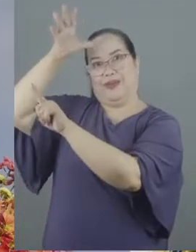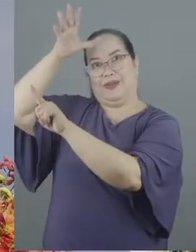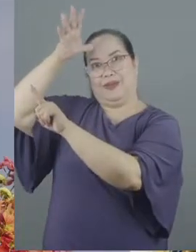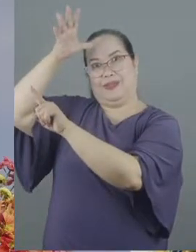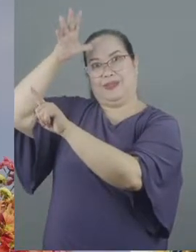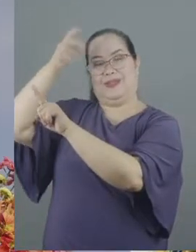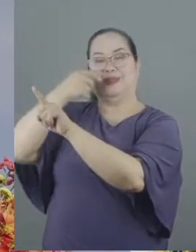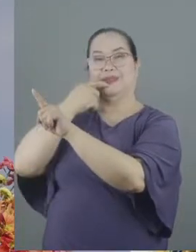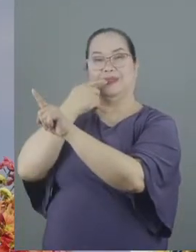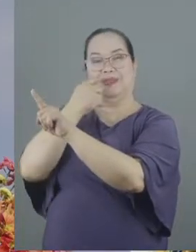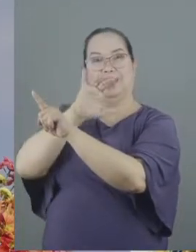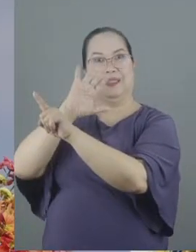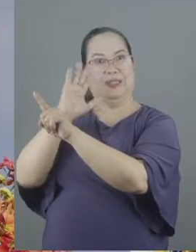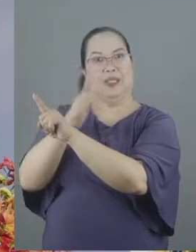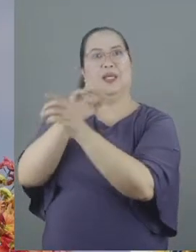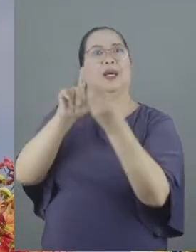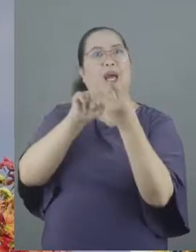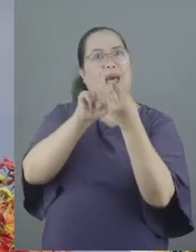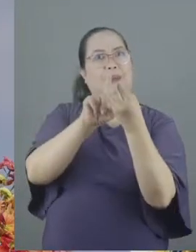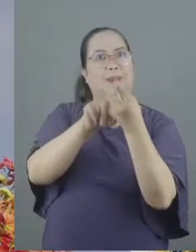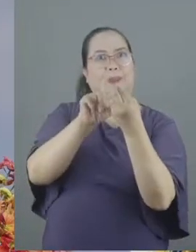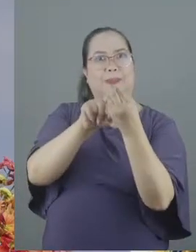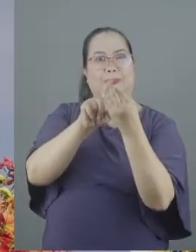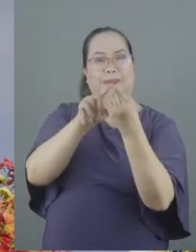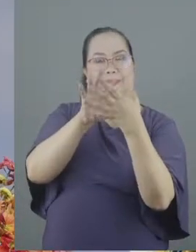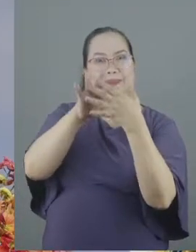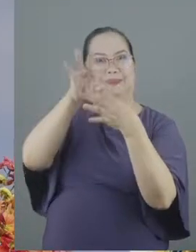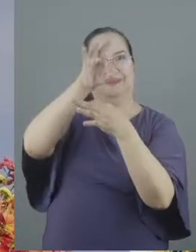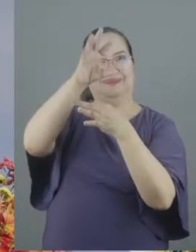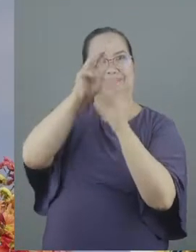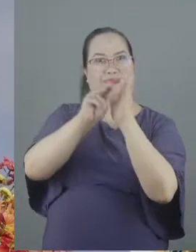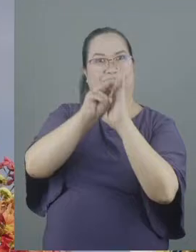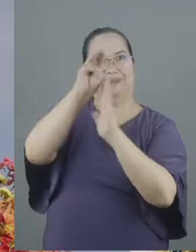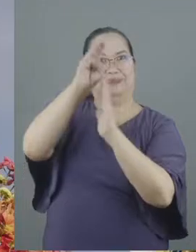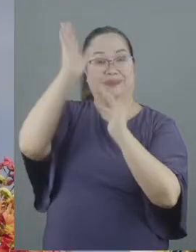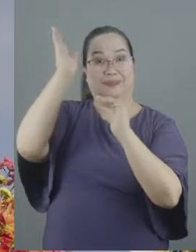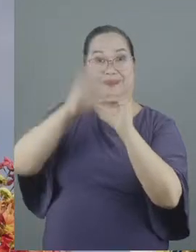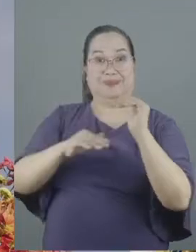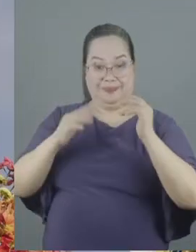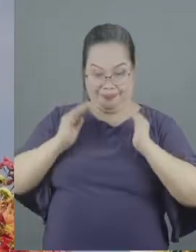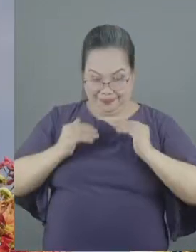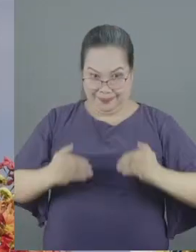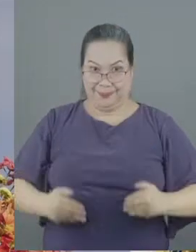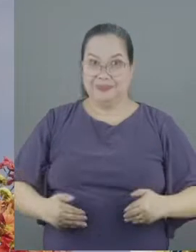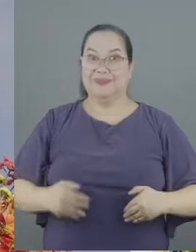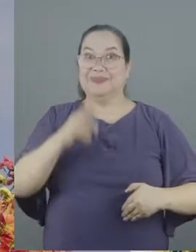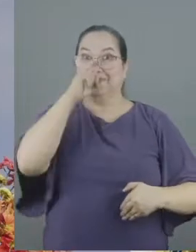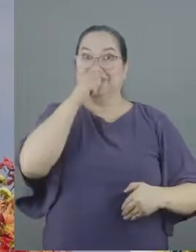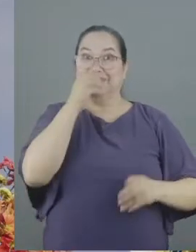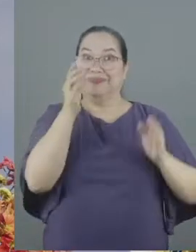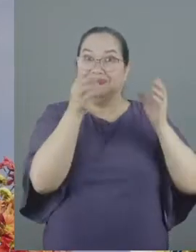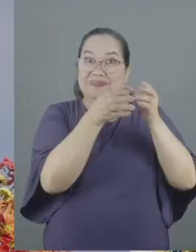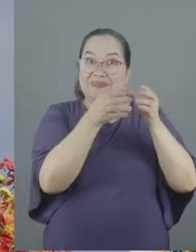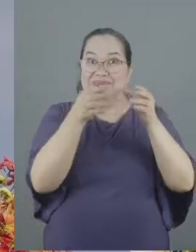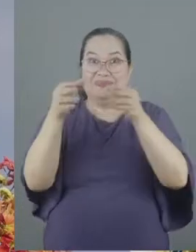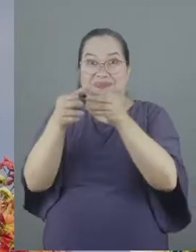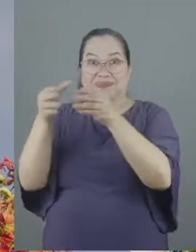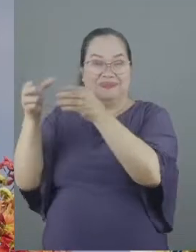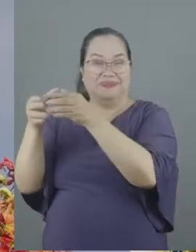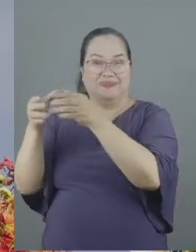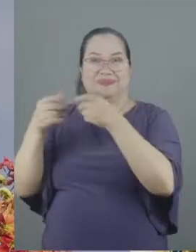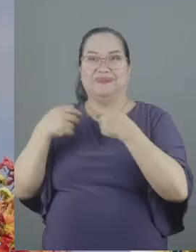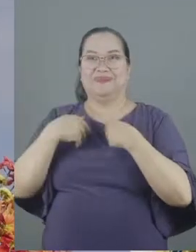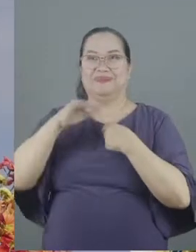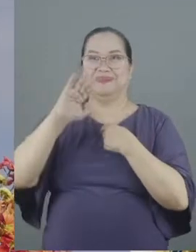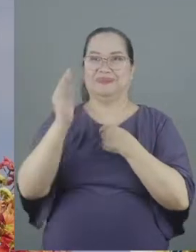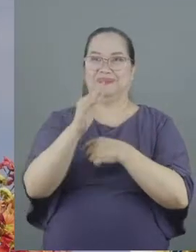14, which pertains more to spiritual maturity rather than physical age. Pastor Steve Lawson